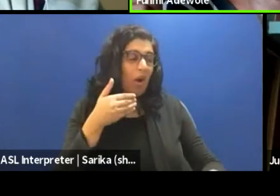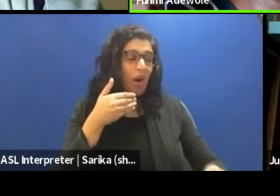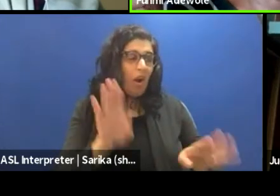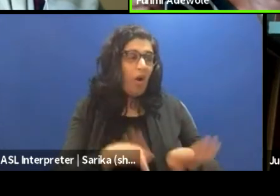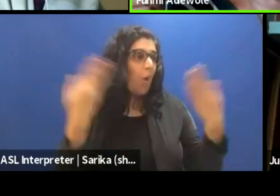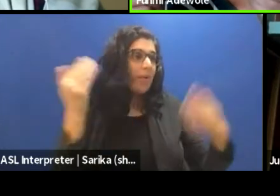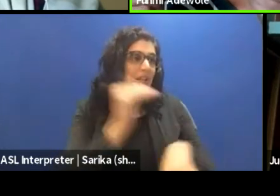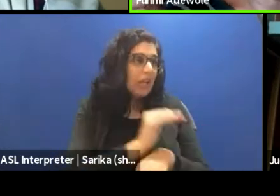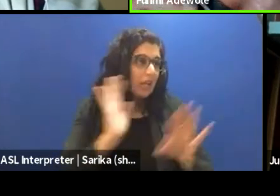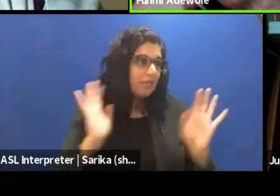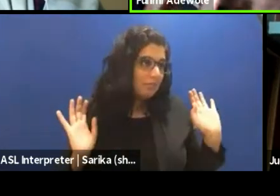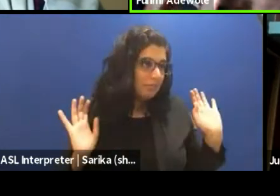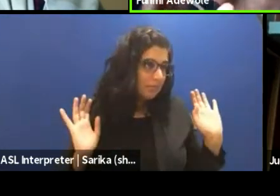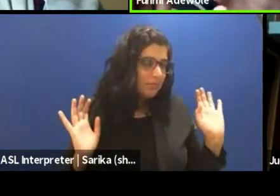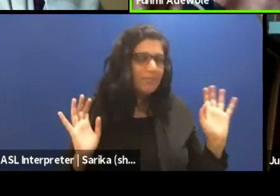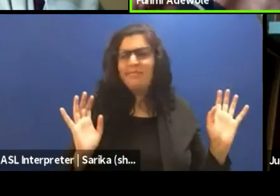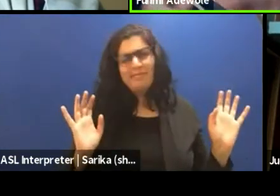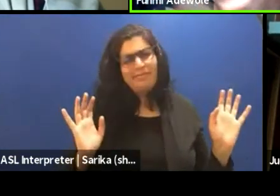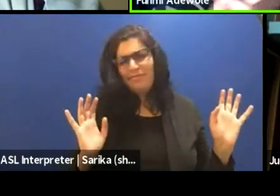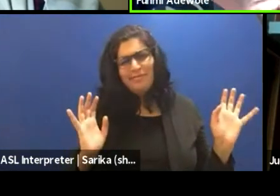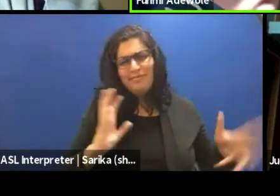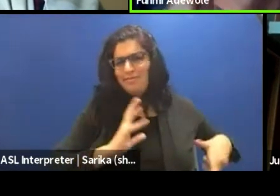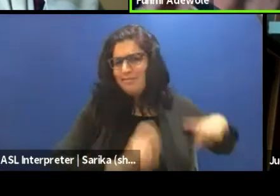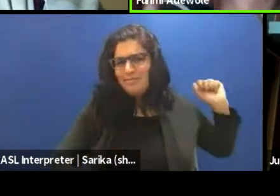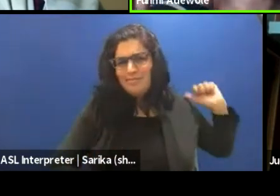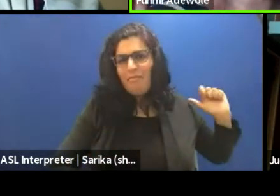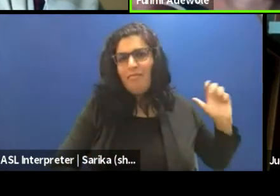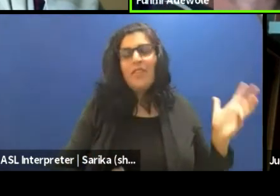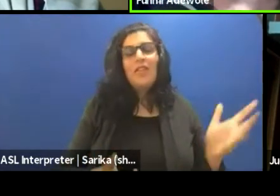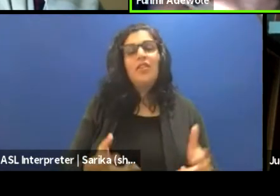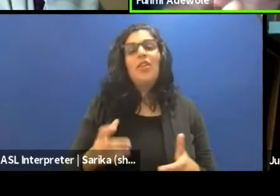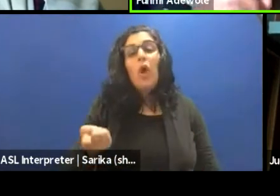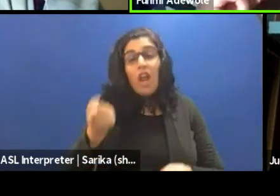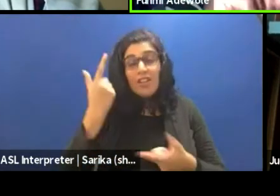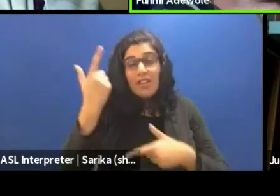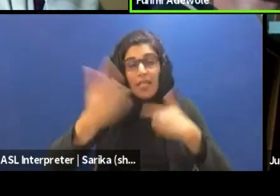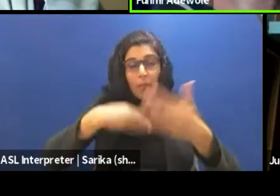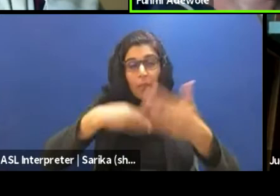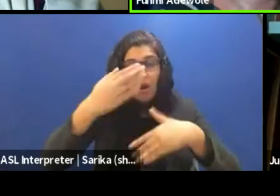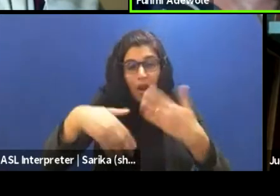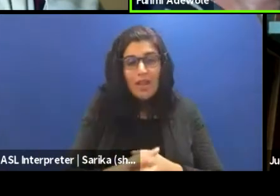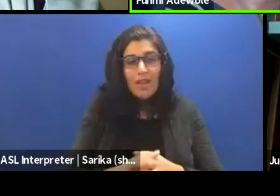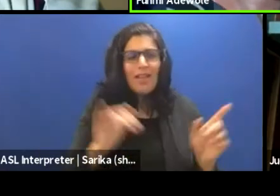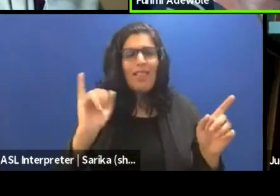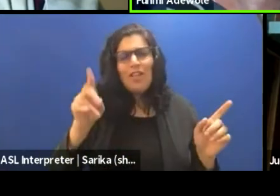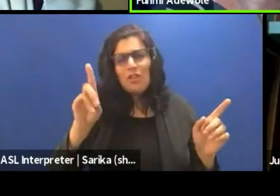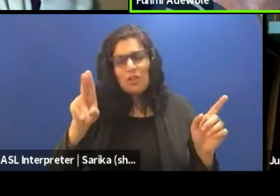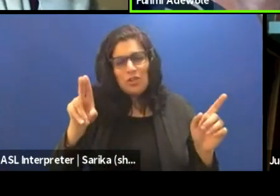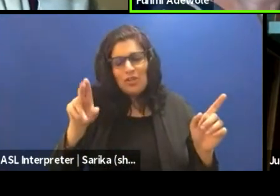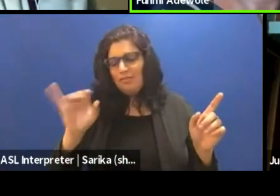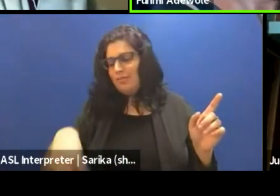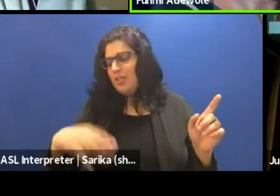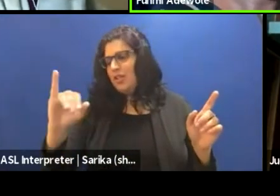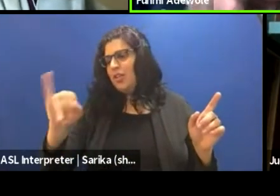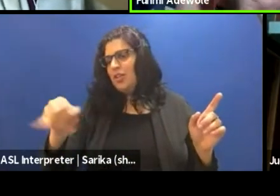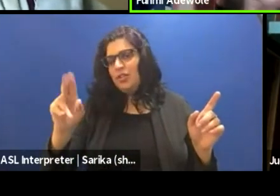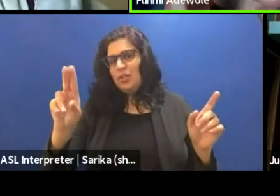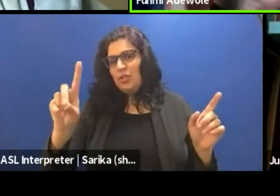night, you know, there's a difference. it's understanding the process and like Judy was saying, when I'm,